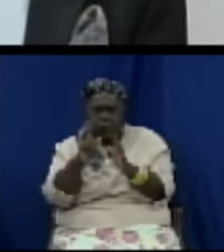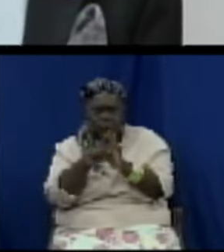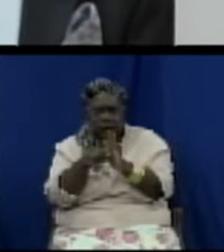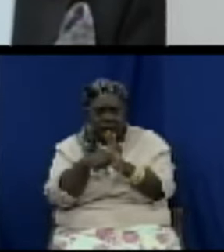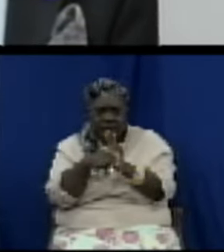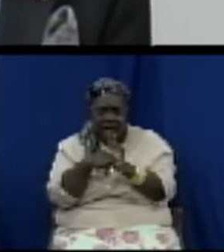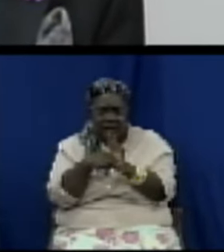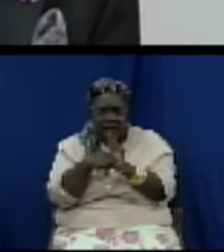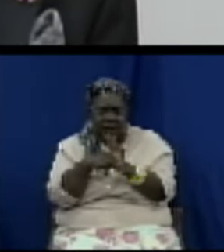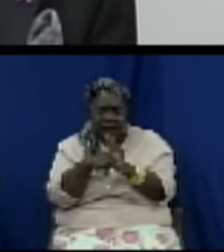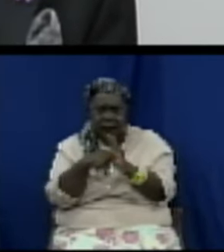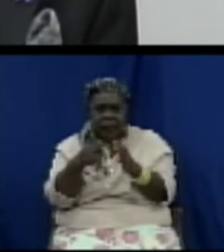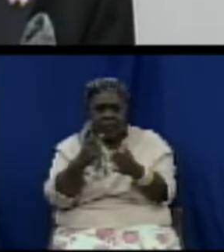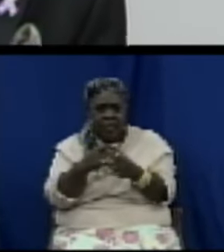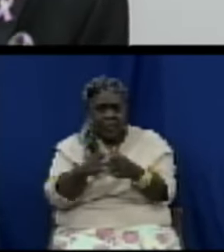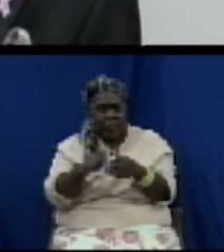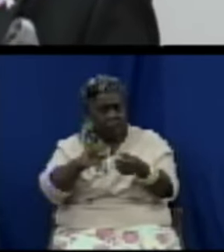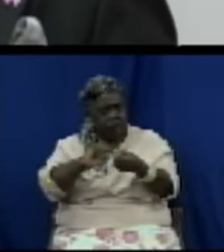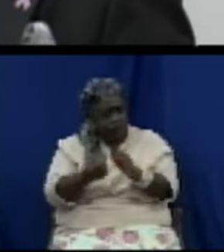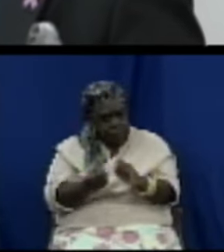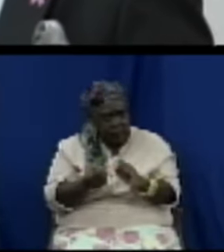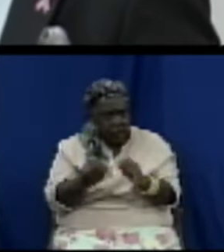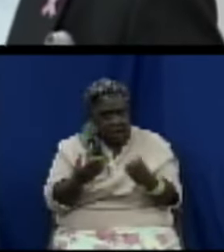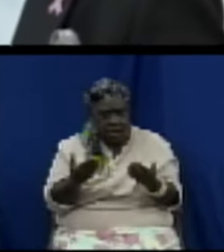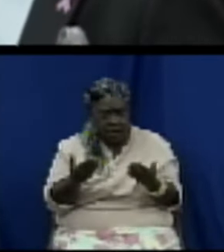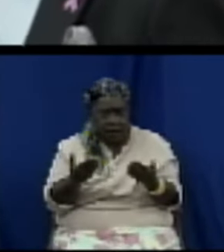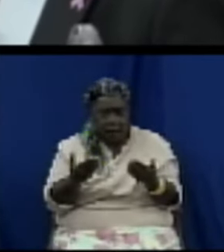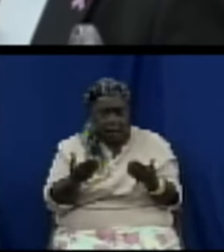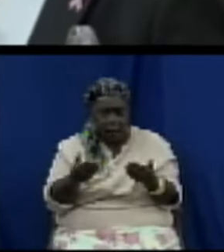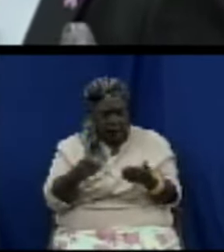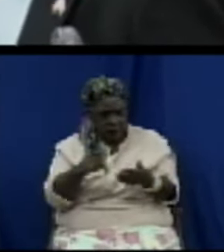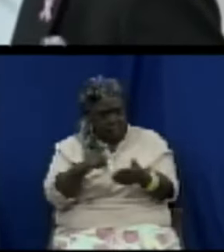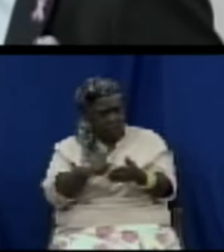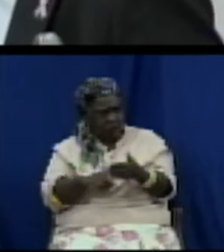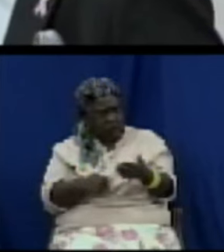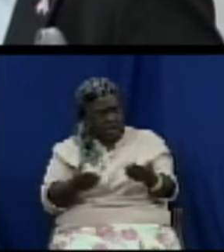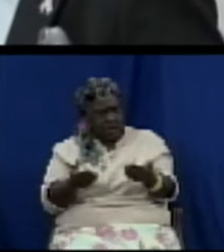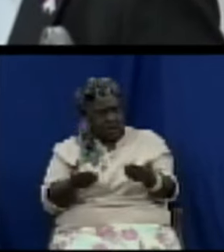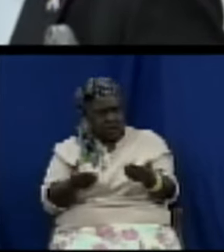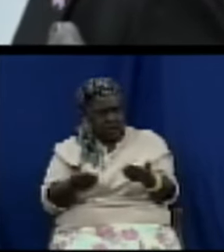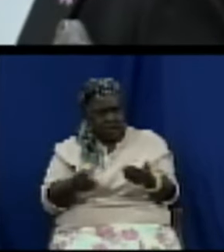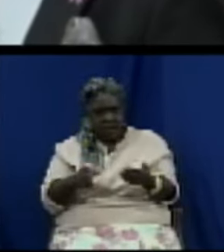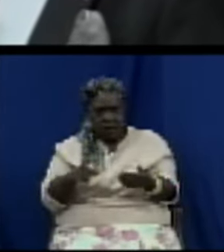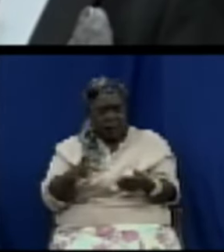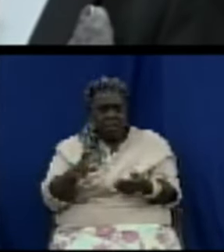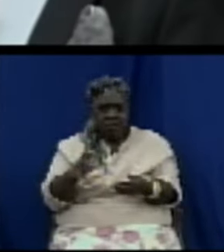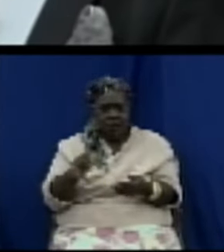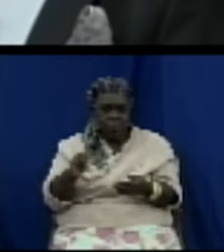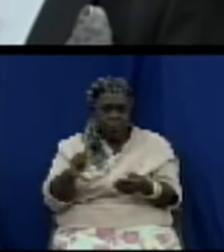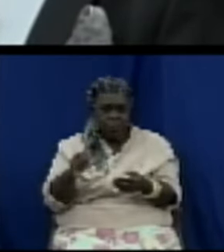seriously but we don't know that this is a serious violation